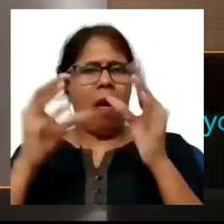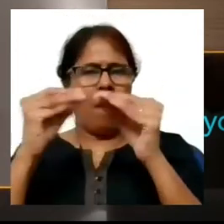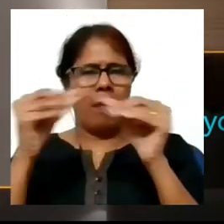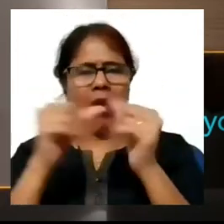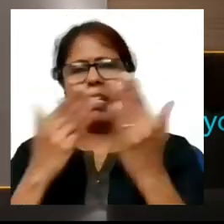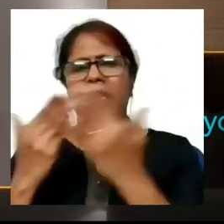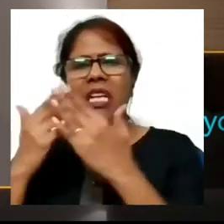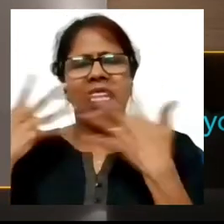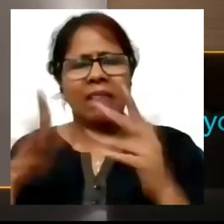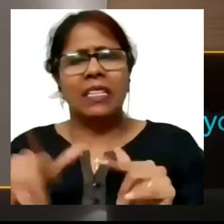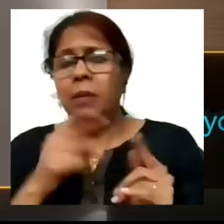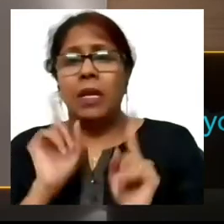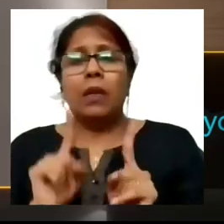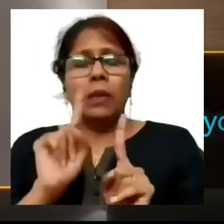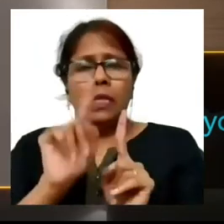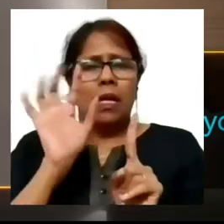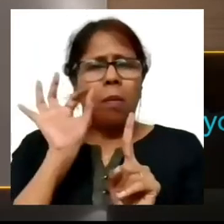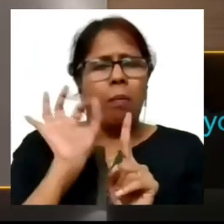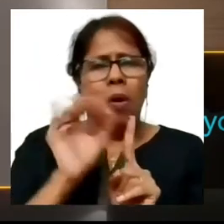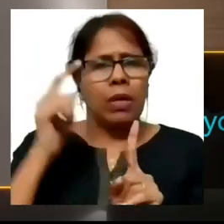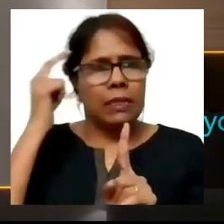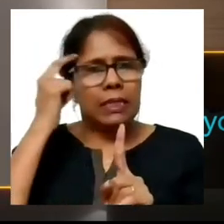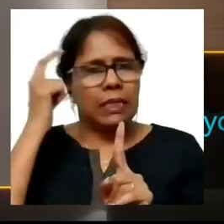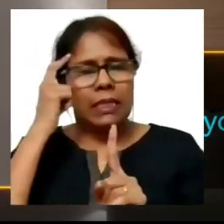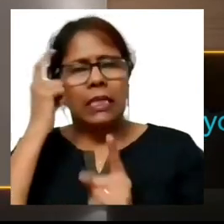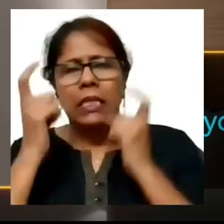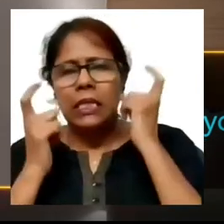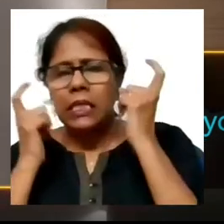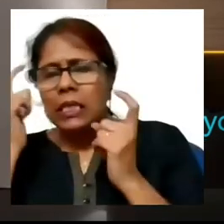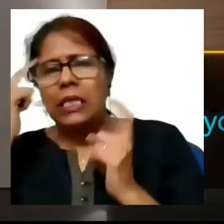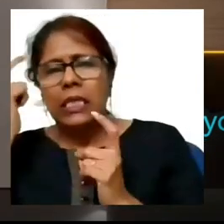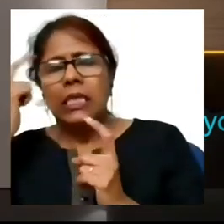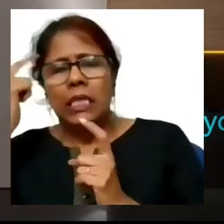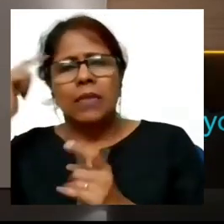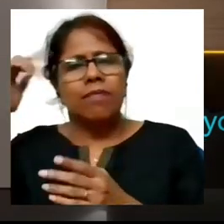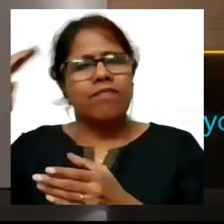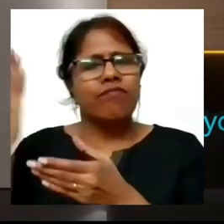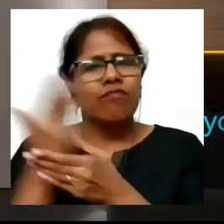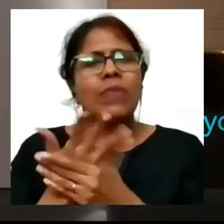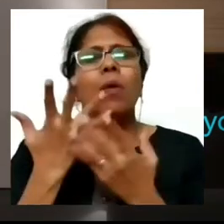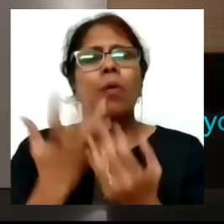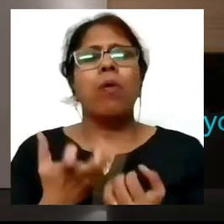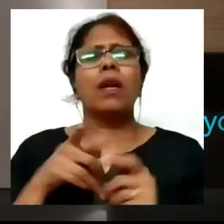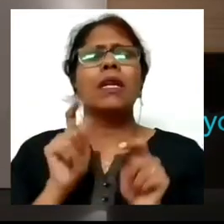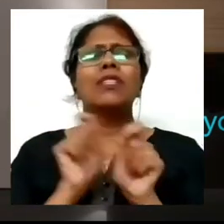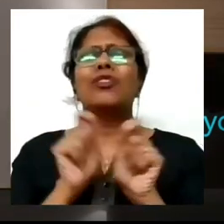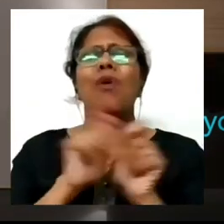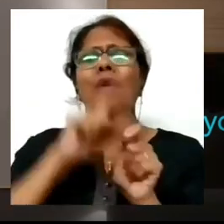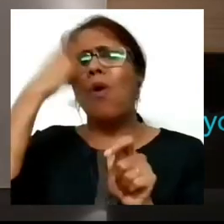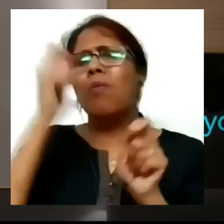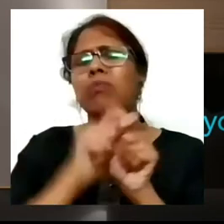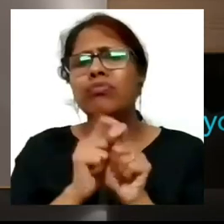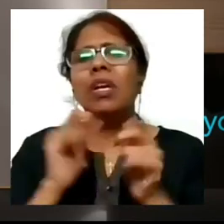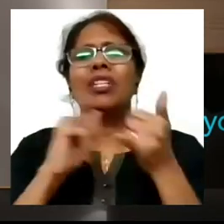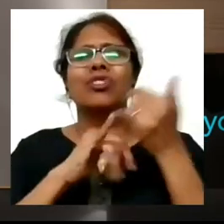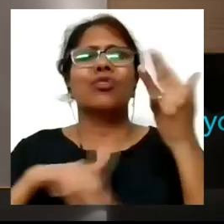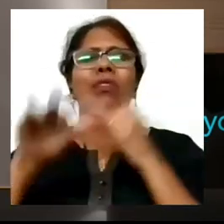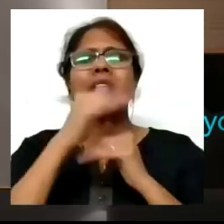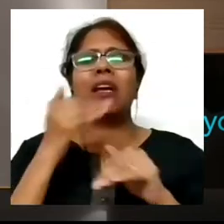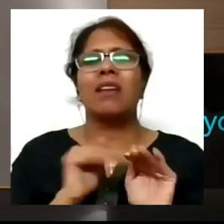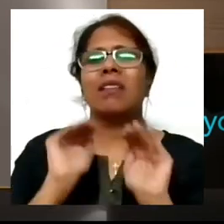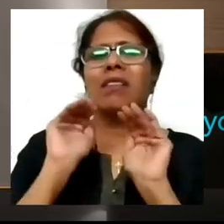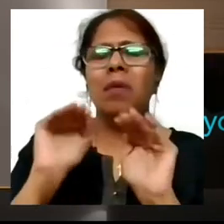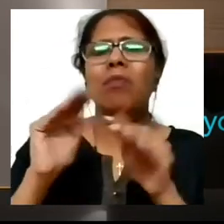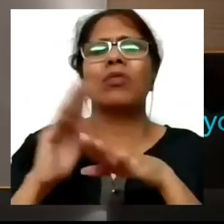one thing that I always had which was that I wanted to be in a profession where I was working for the people where I was serving the society and where I was making